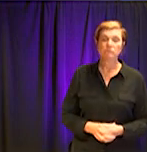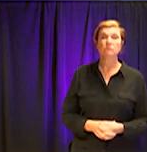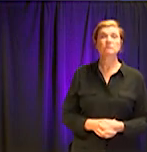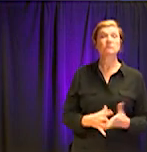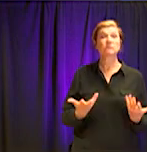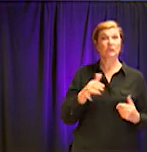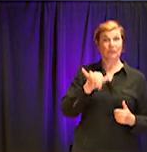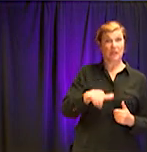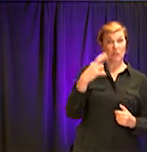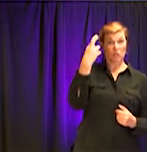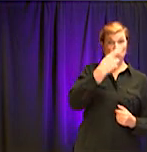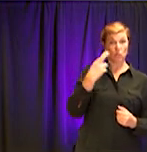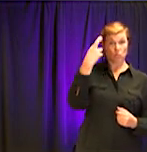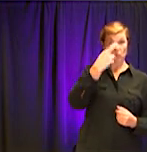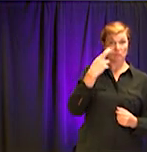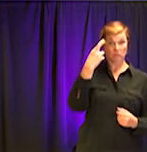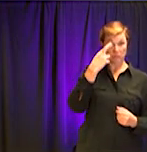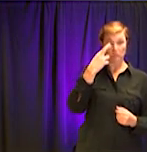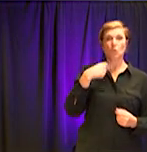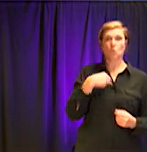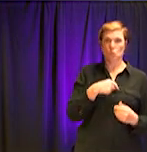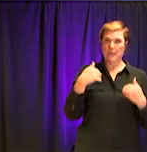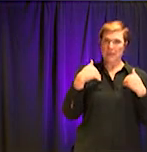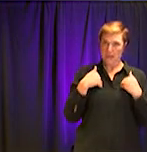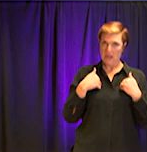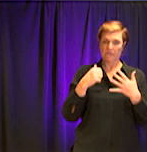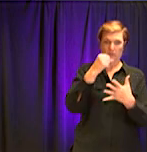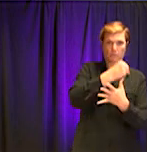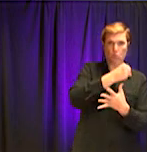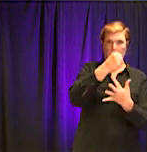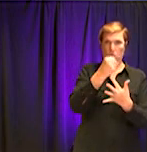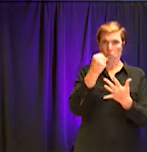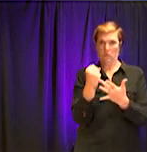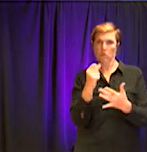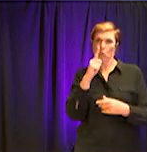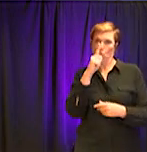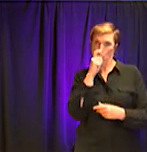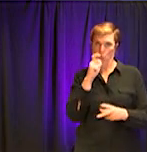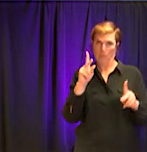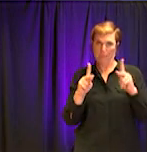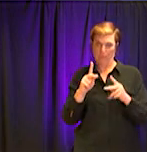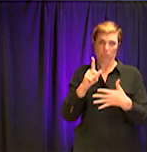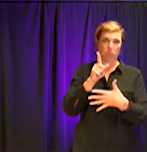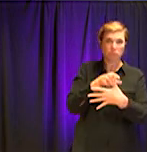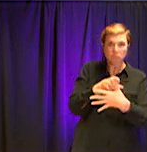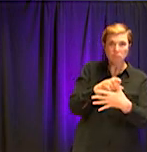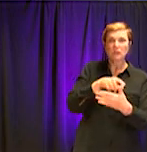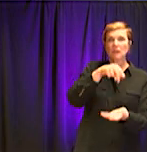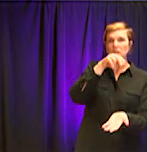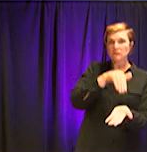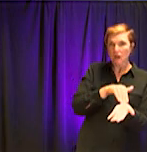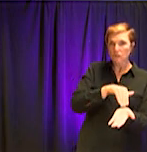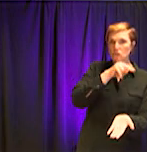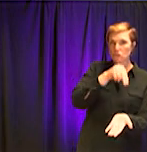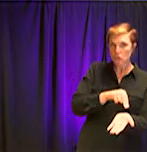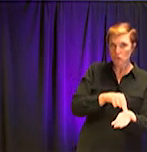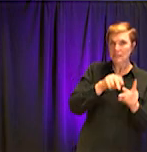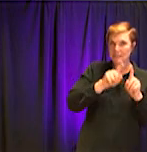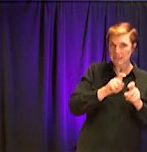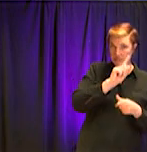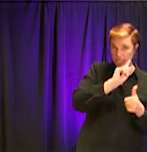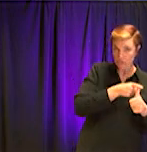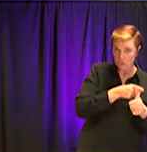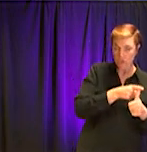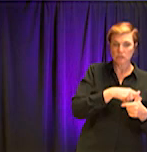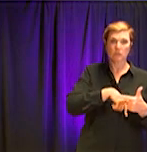um, groups have been prioritized for testing when the testing's available. Again, whether they be healthcare personnel, um, or they be, um, those